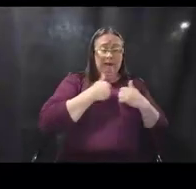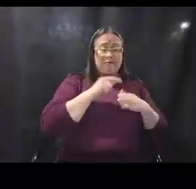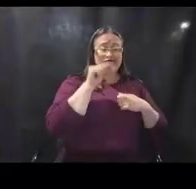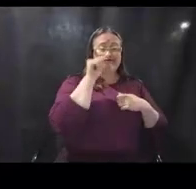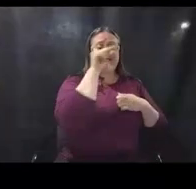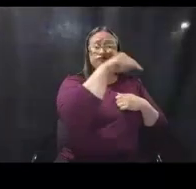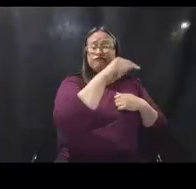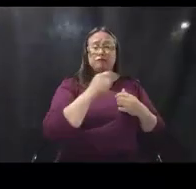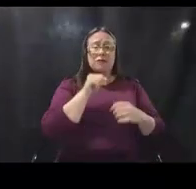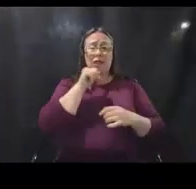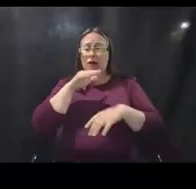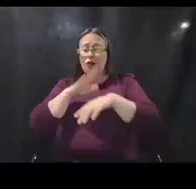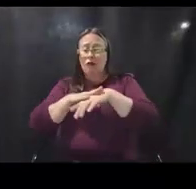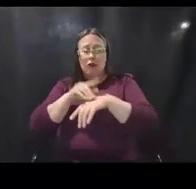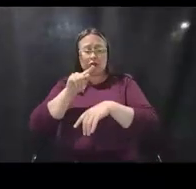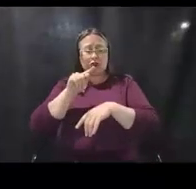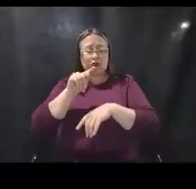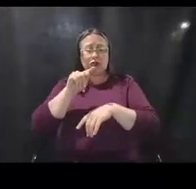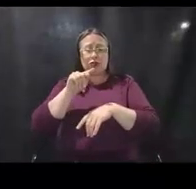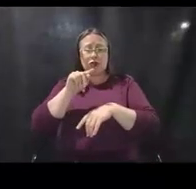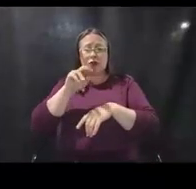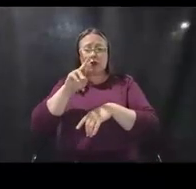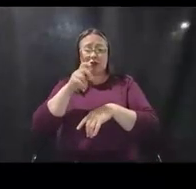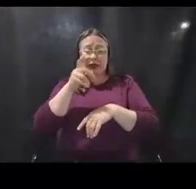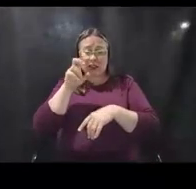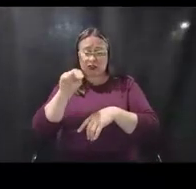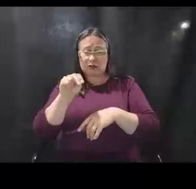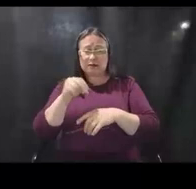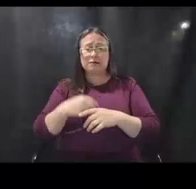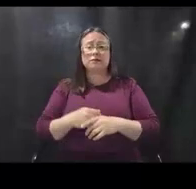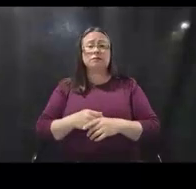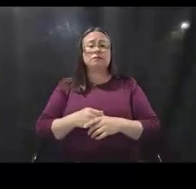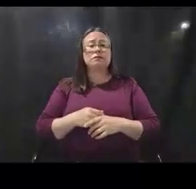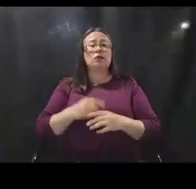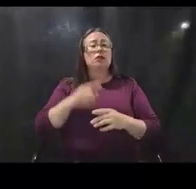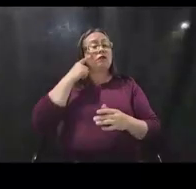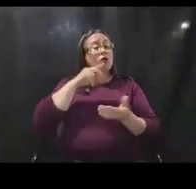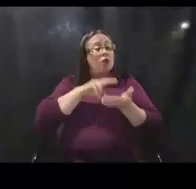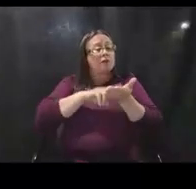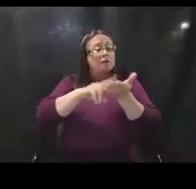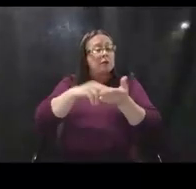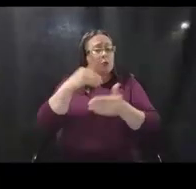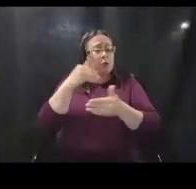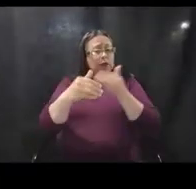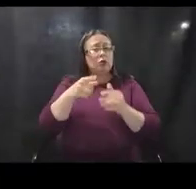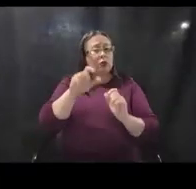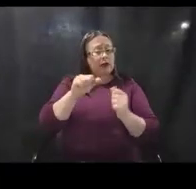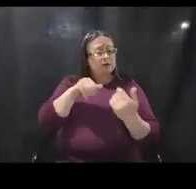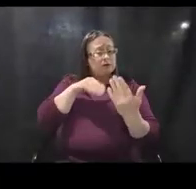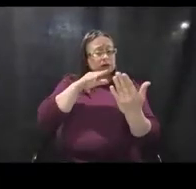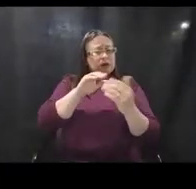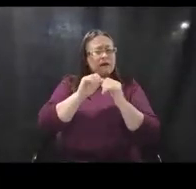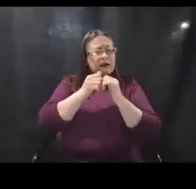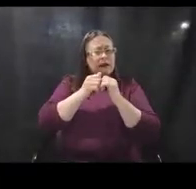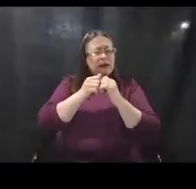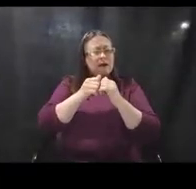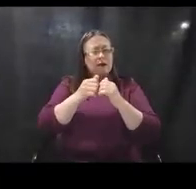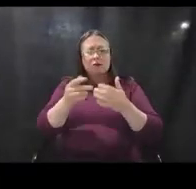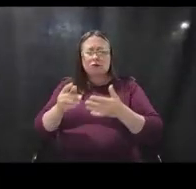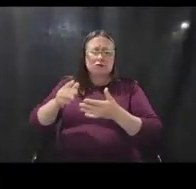For the registration process component, you can address how your registration process is prioritizing